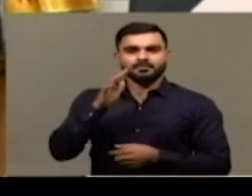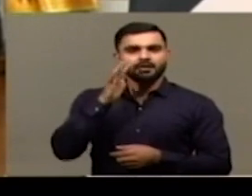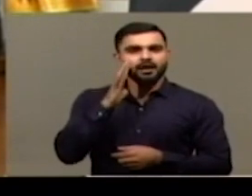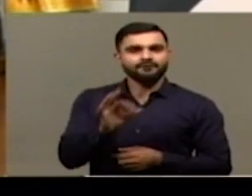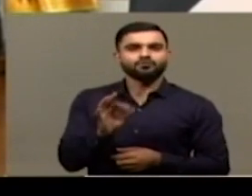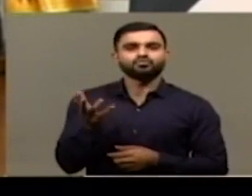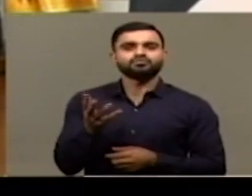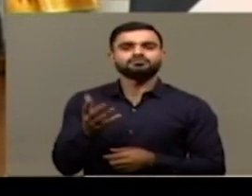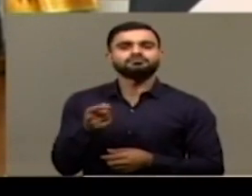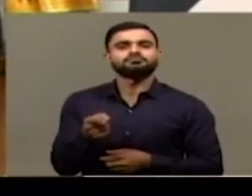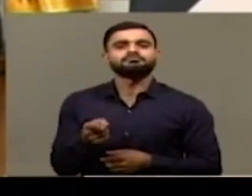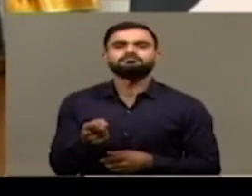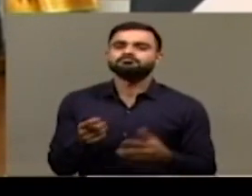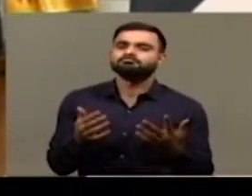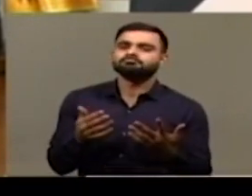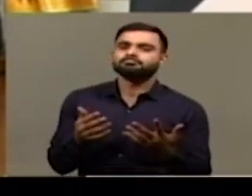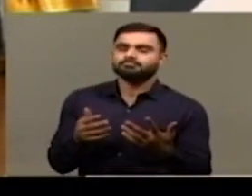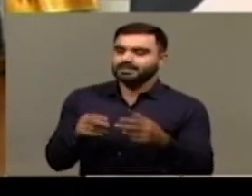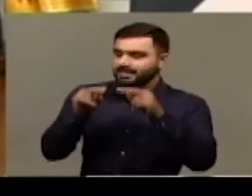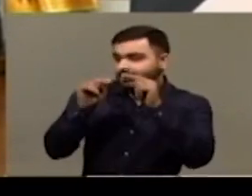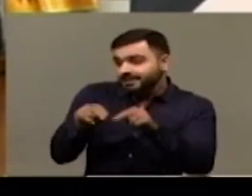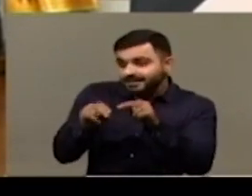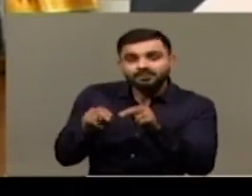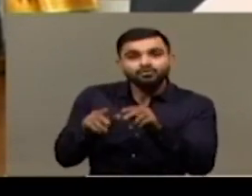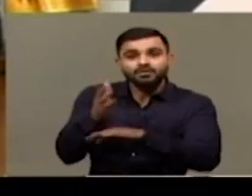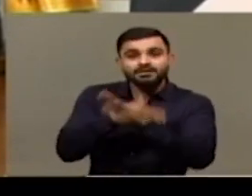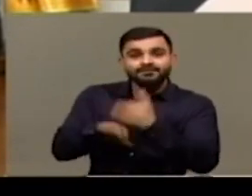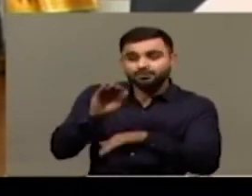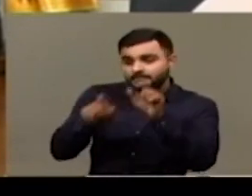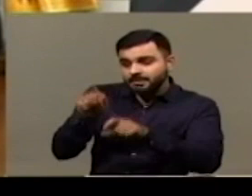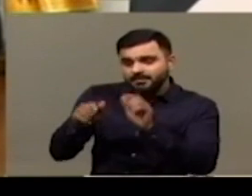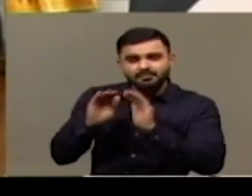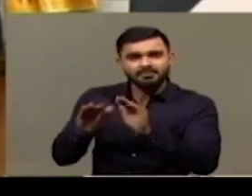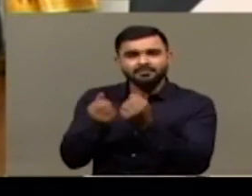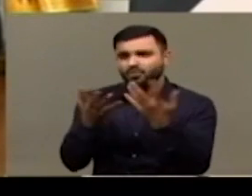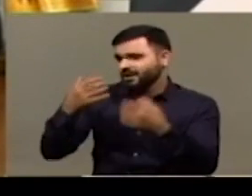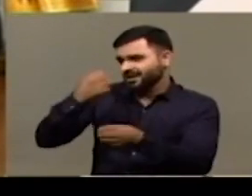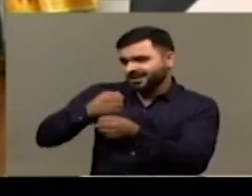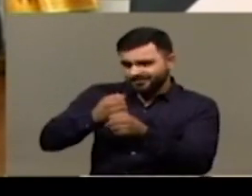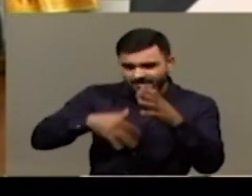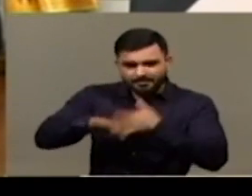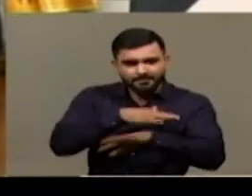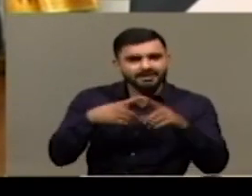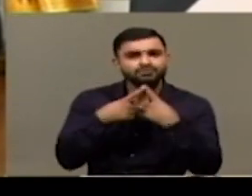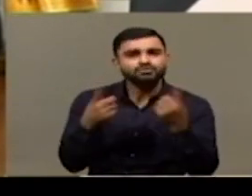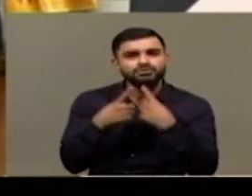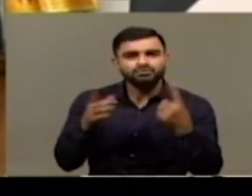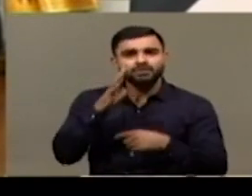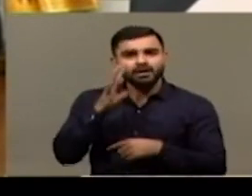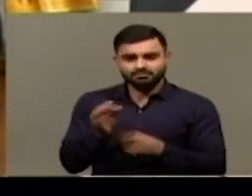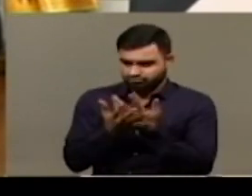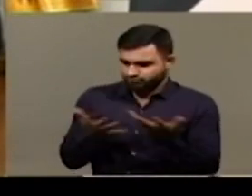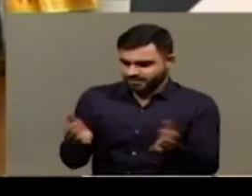disabled people. There are so many government schemes which are actually available for disabled that